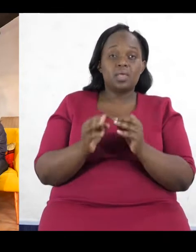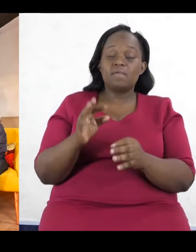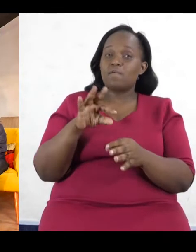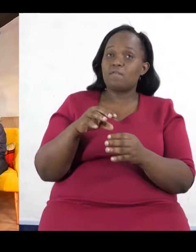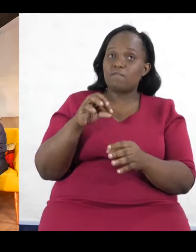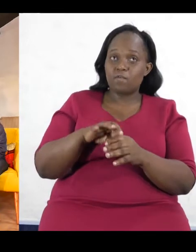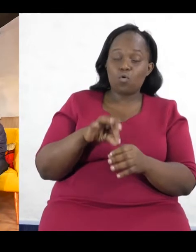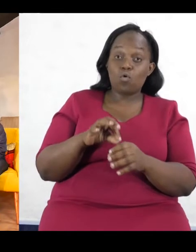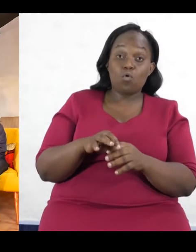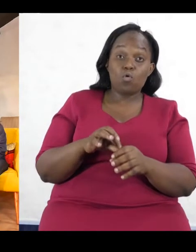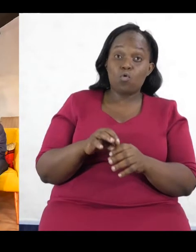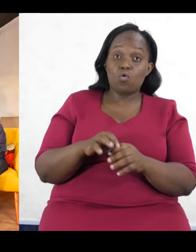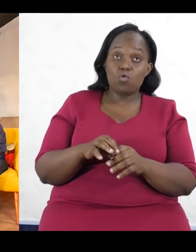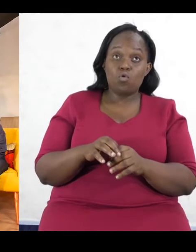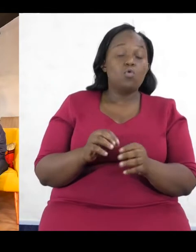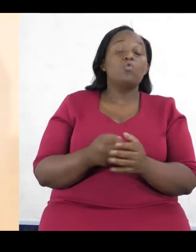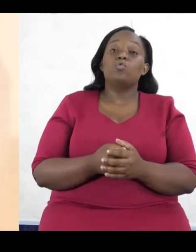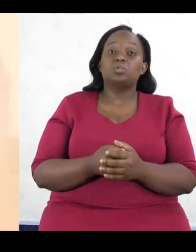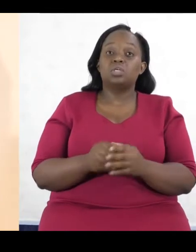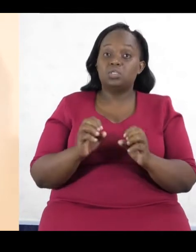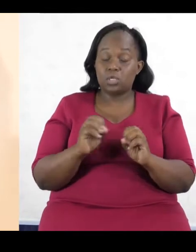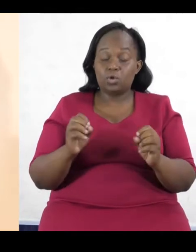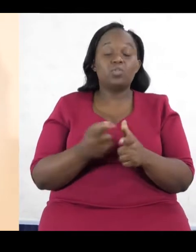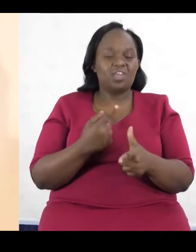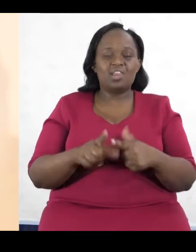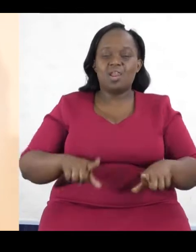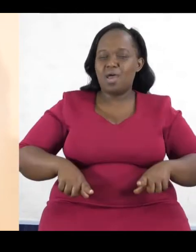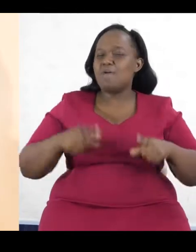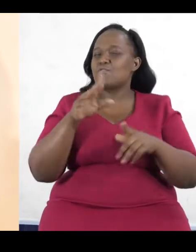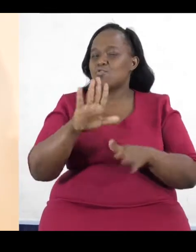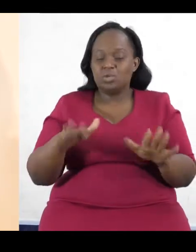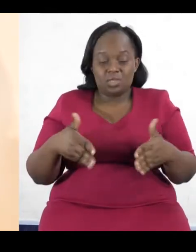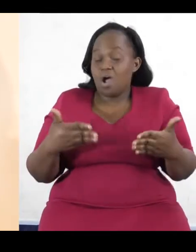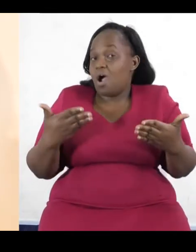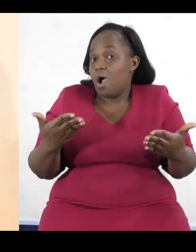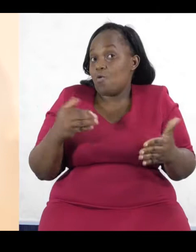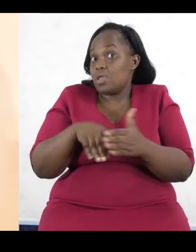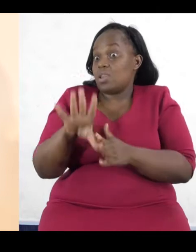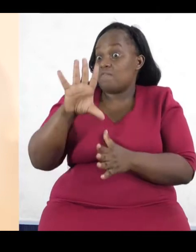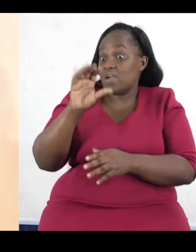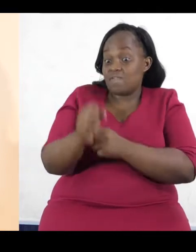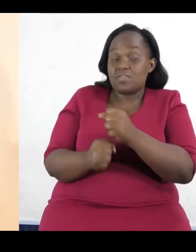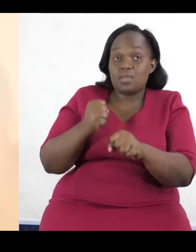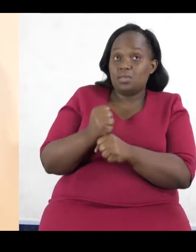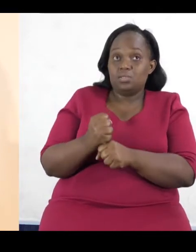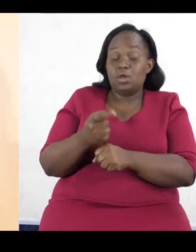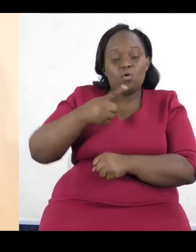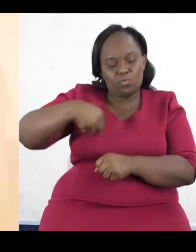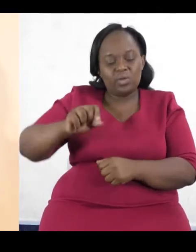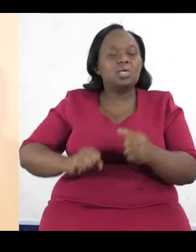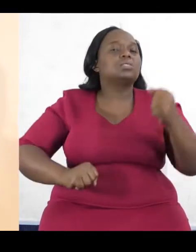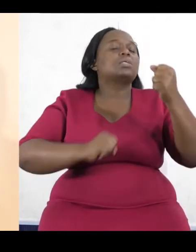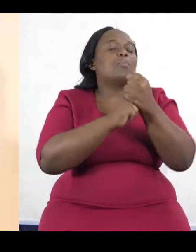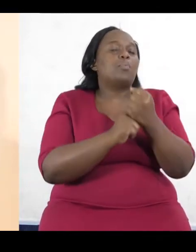And when you vote or when you don't vote, your vote determines how your life is going to be for the next five